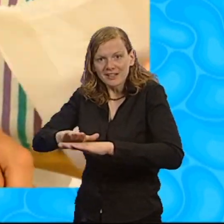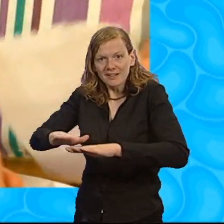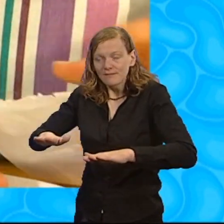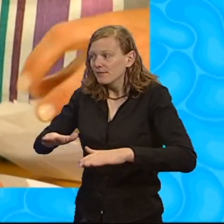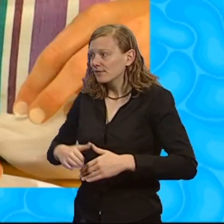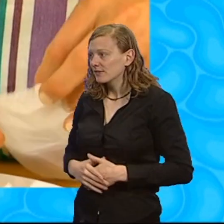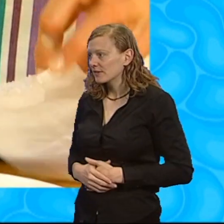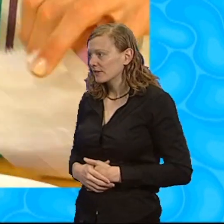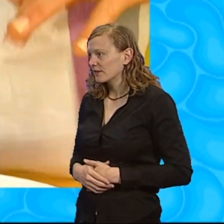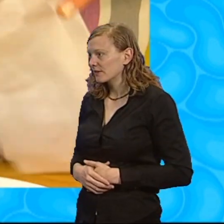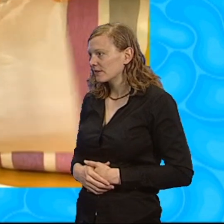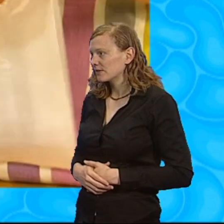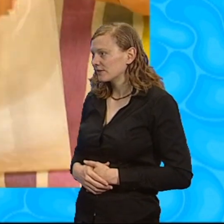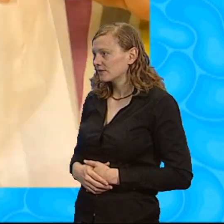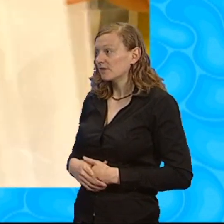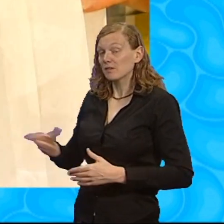And put them inside.